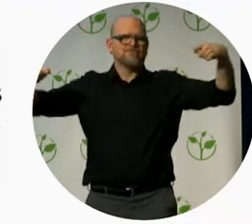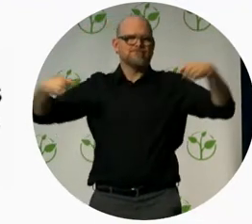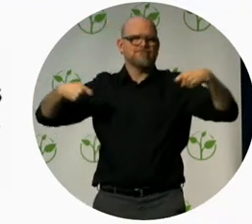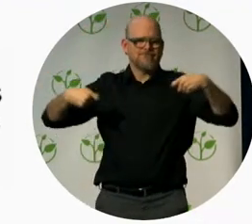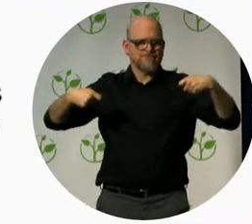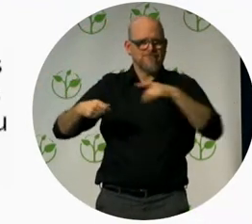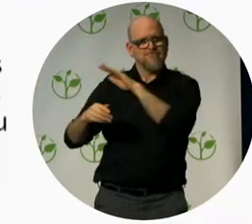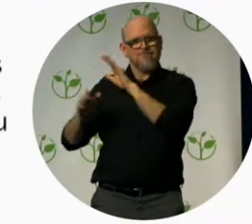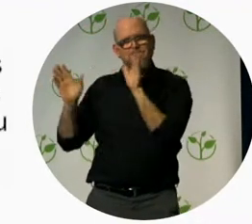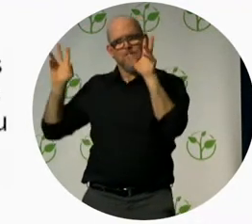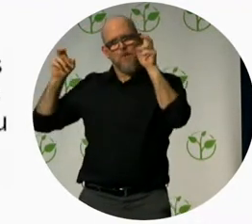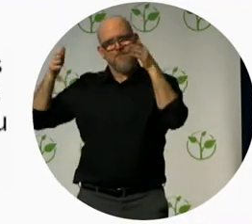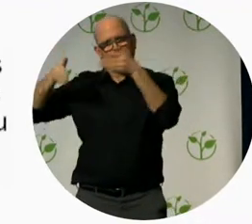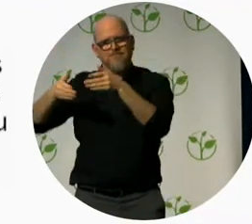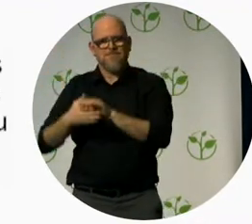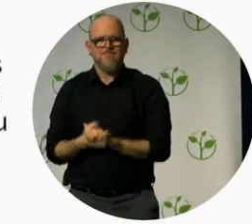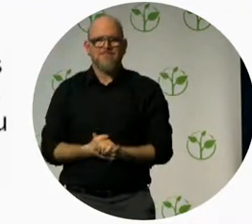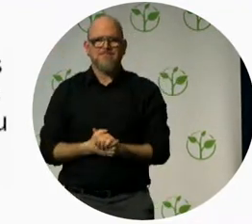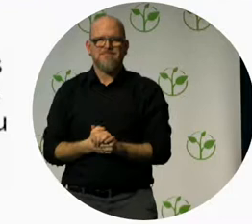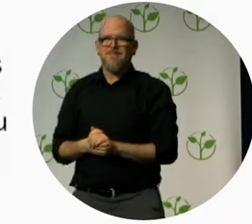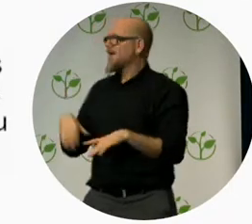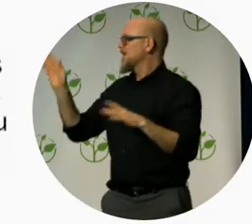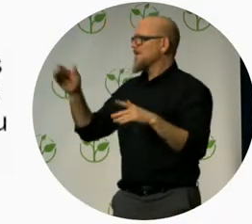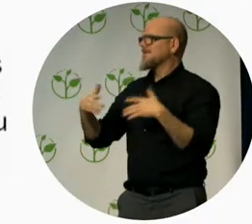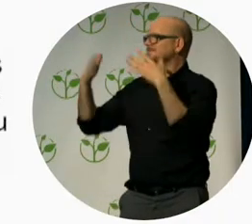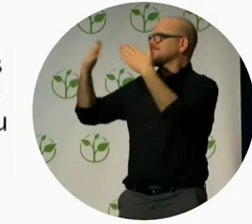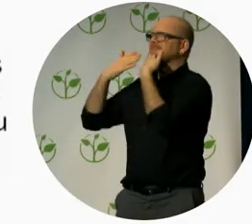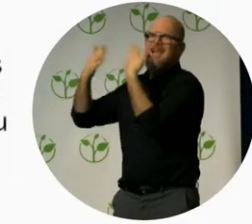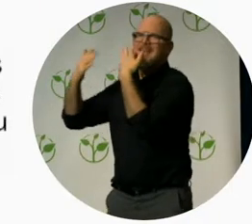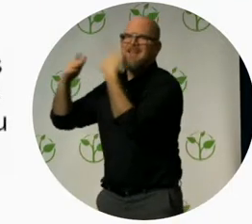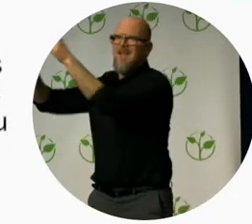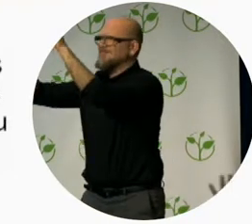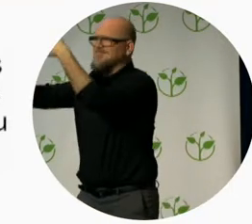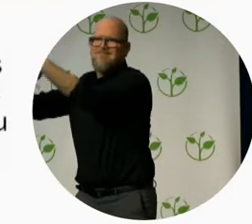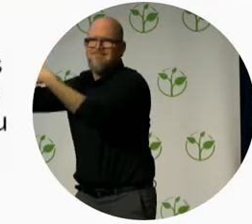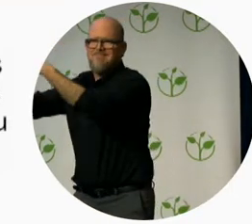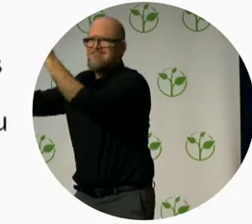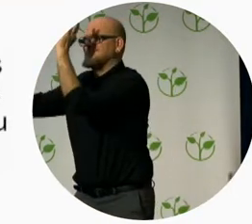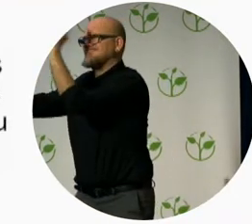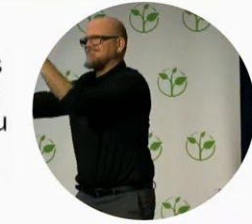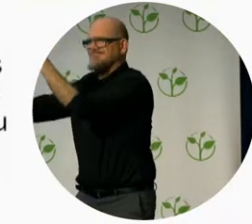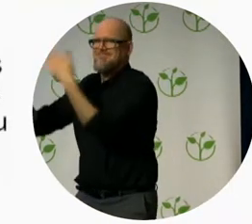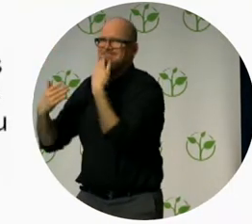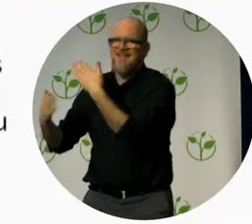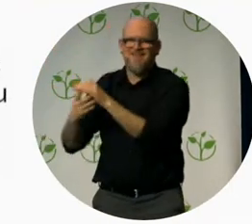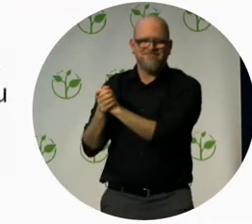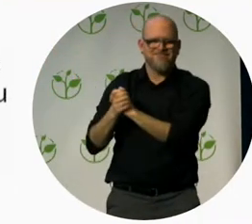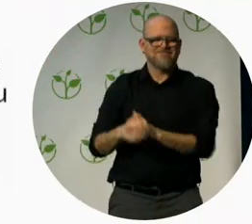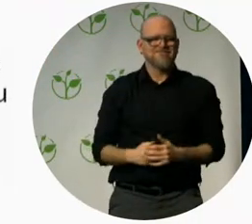thank you so much Caroline how about a round of applause for Caroline terrific